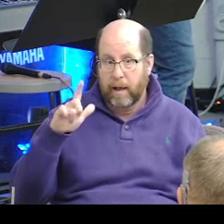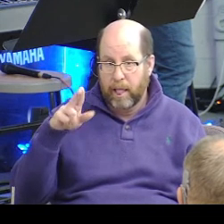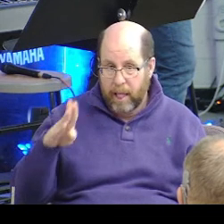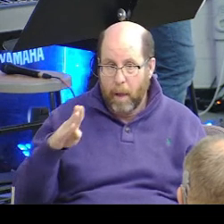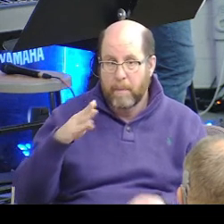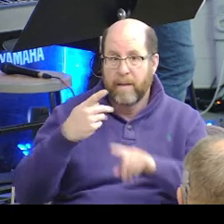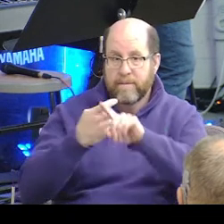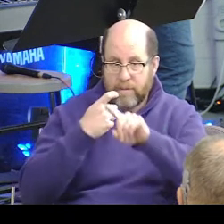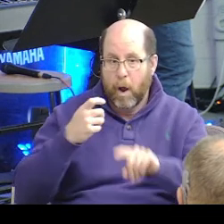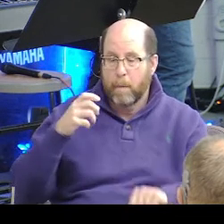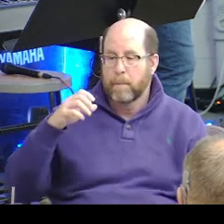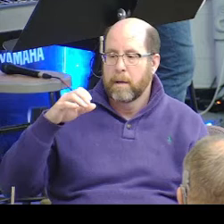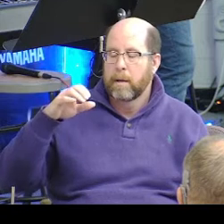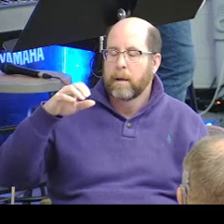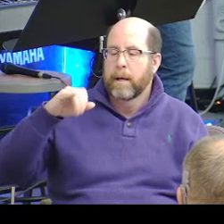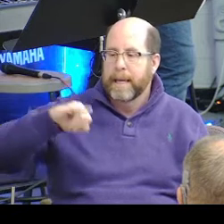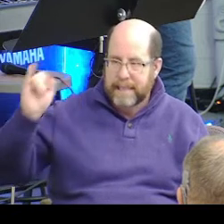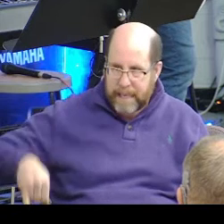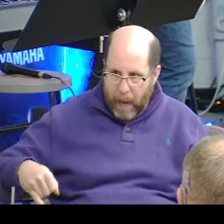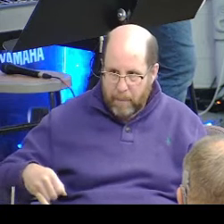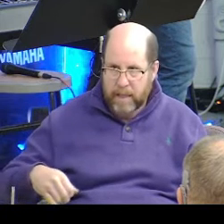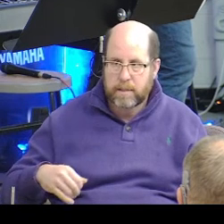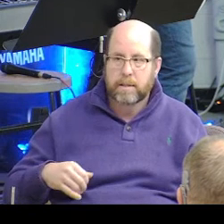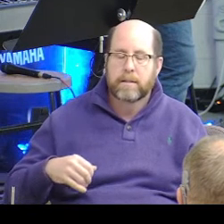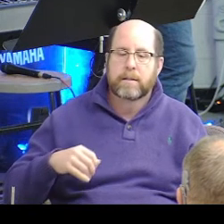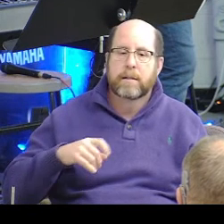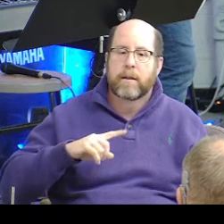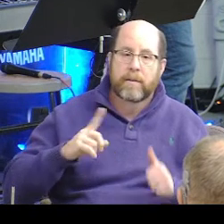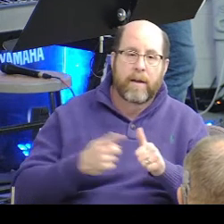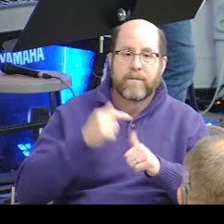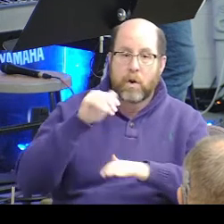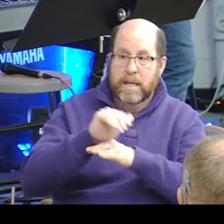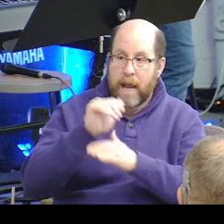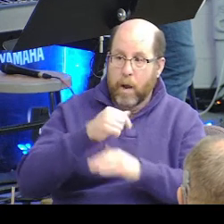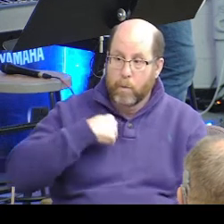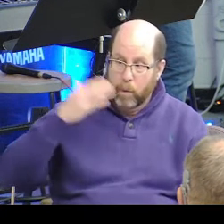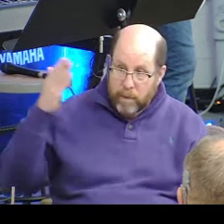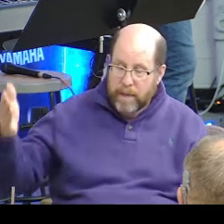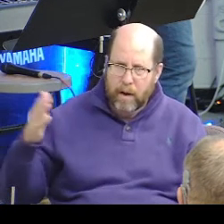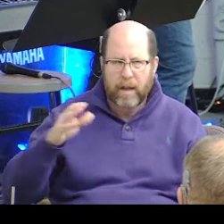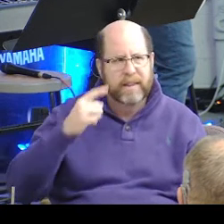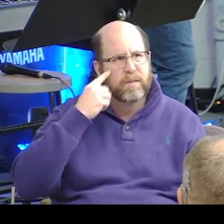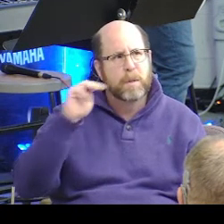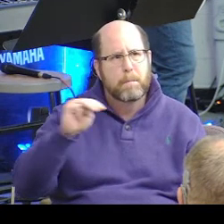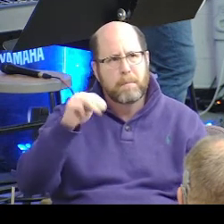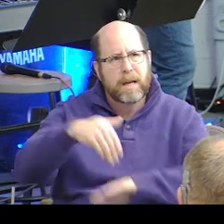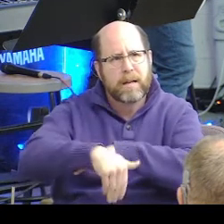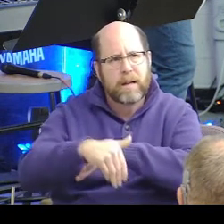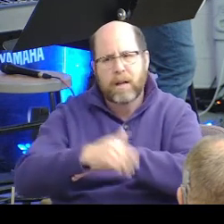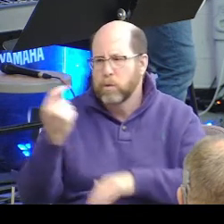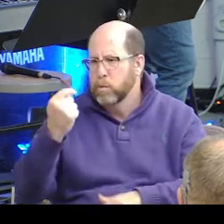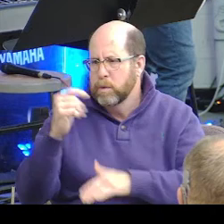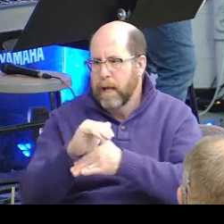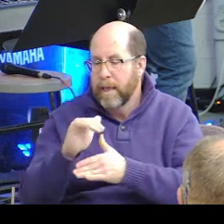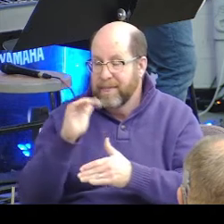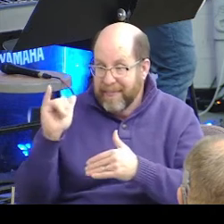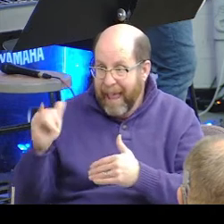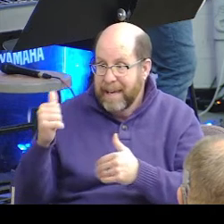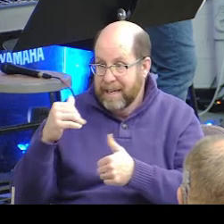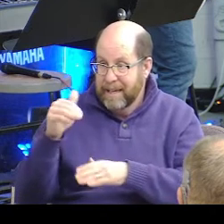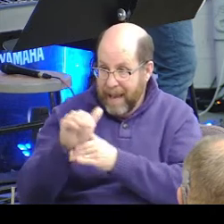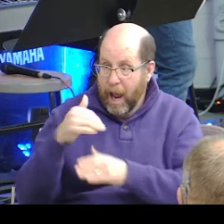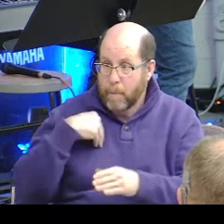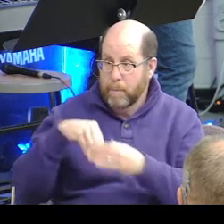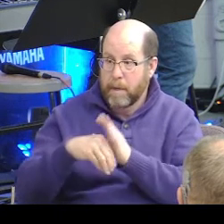um, the awesome thing about it is the first night we were there was, I think it was a Monday night or Tuesday night. It doesn't matter that night. I'm in my